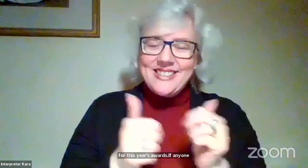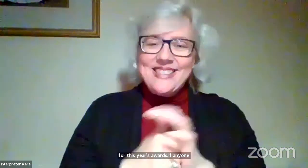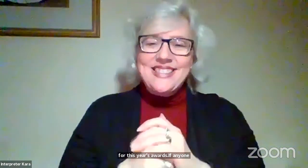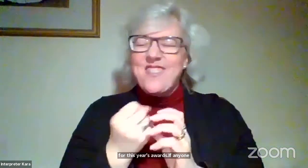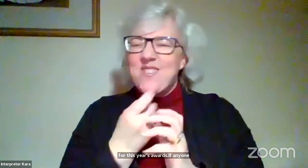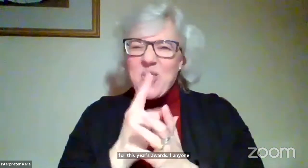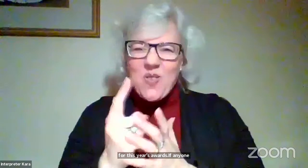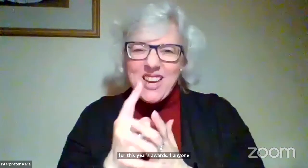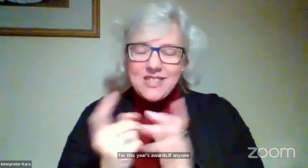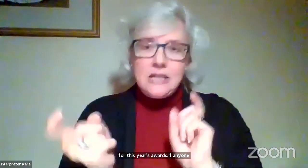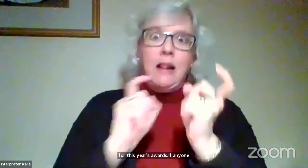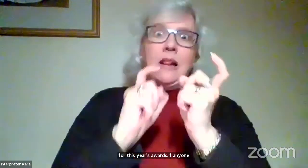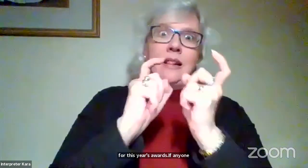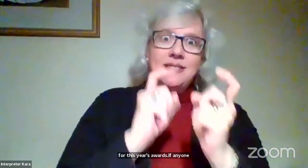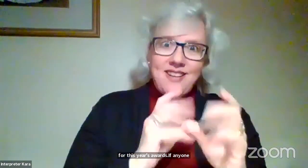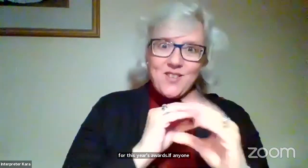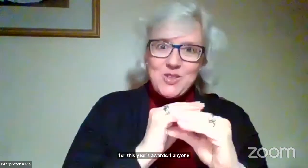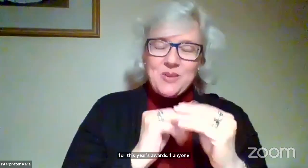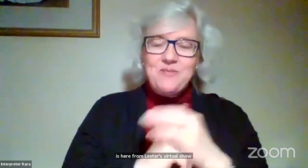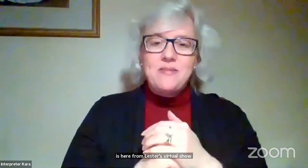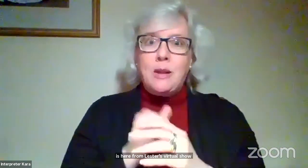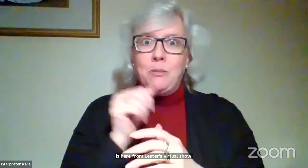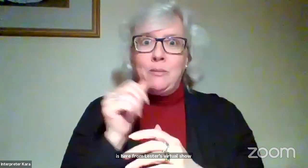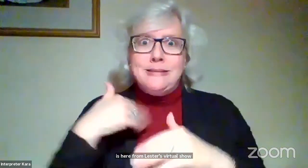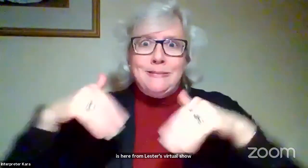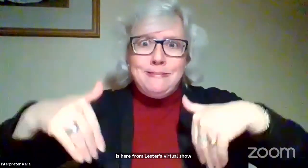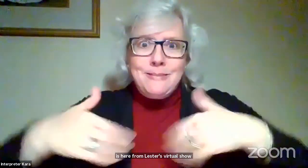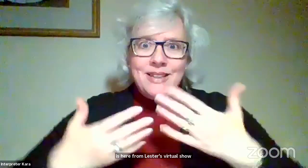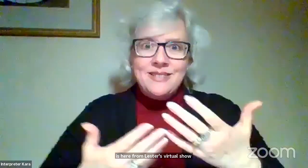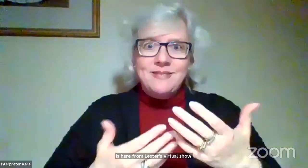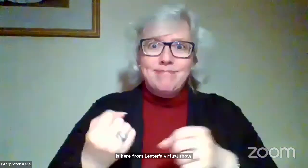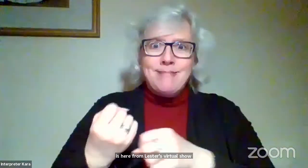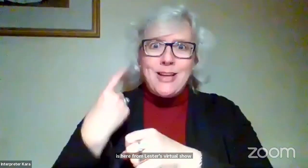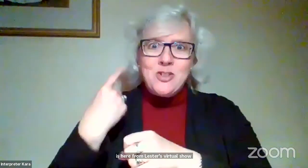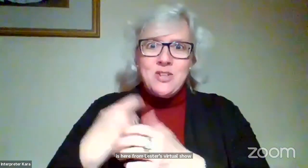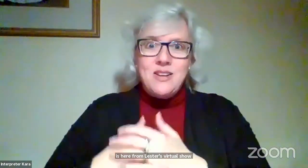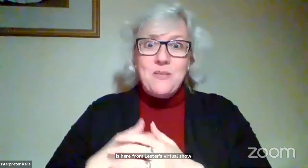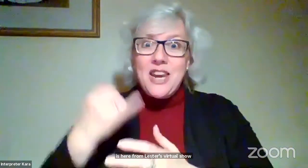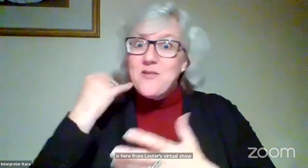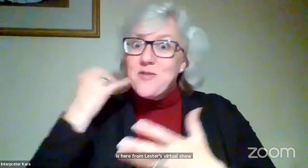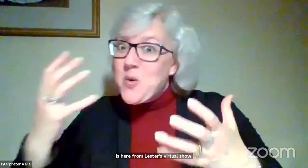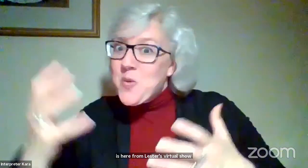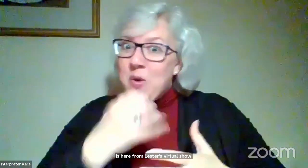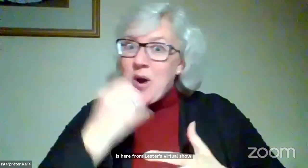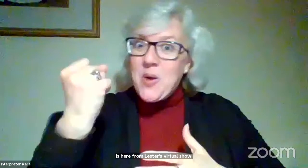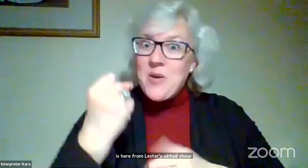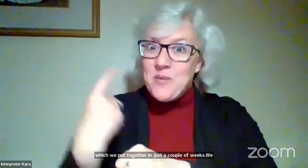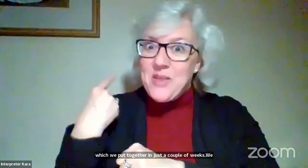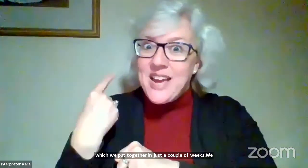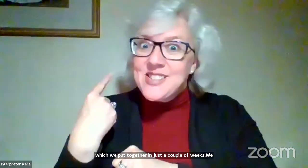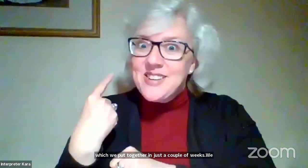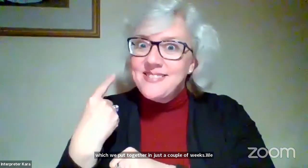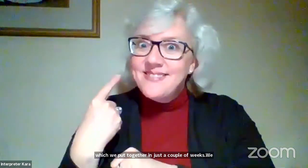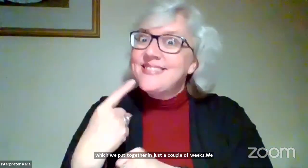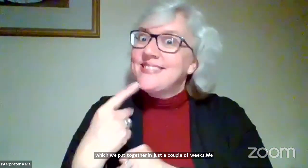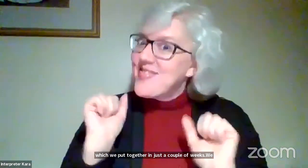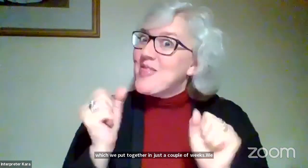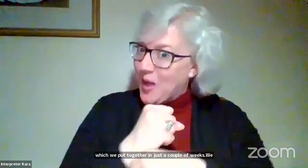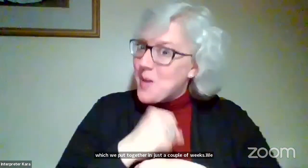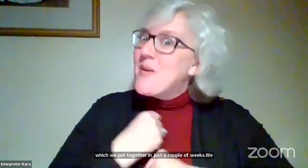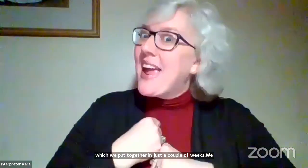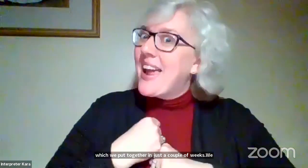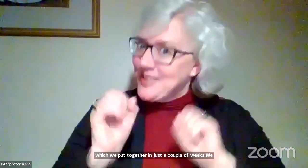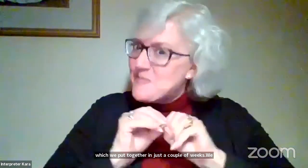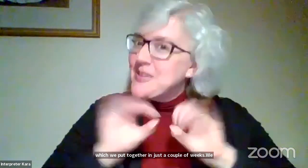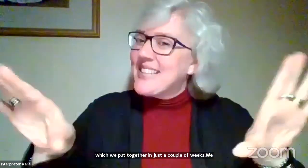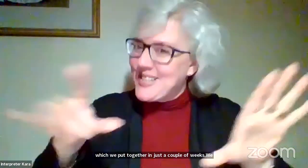couple weeks, we didn't have the awards last year. But if you won an award last year, they're printed and they're going to be